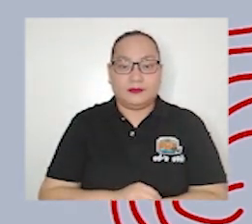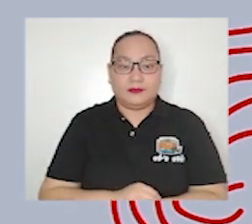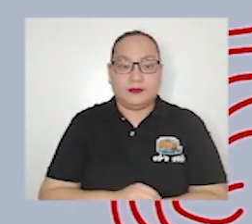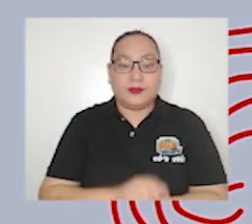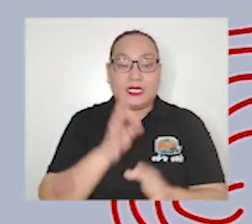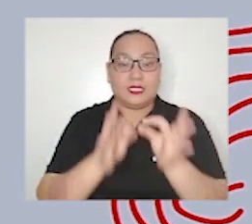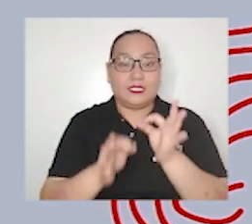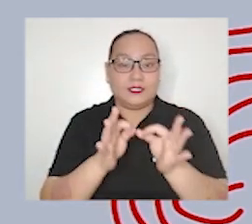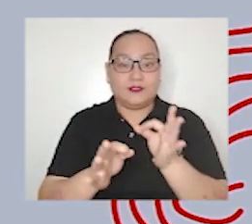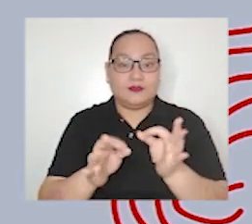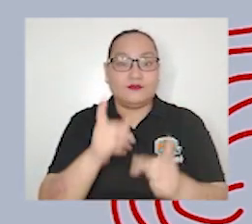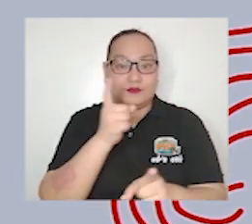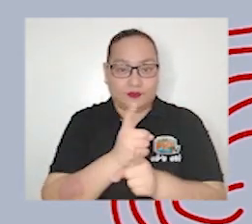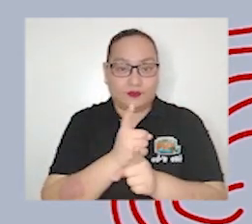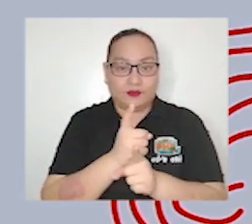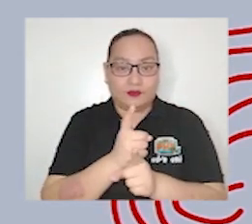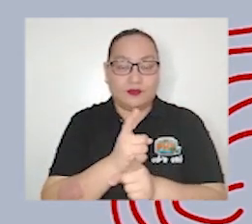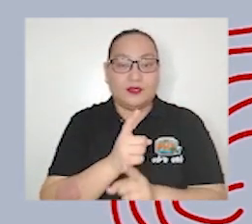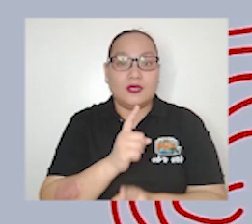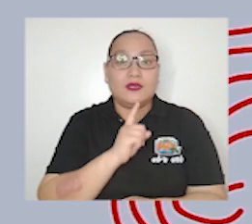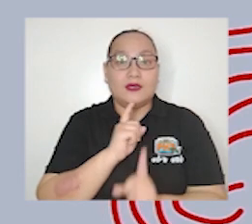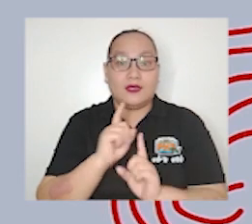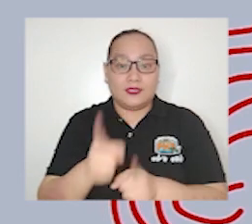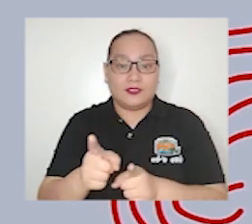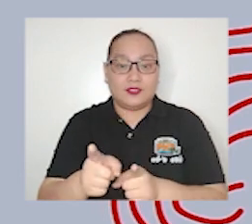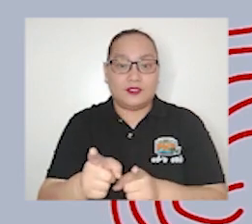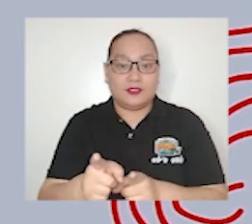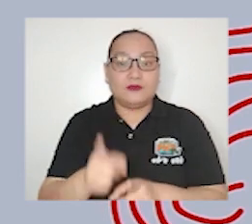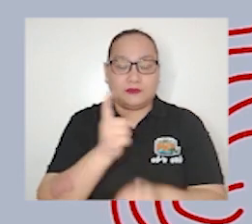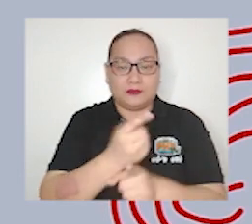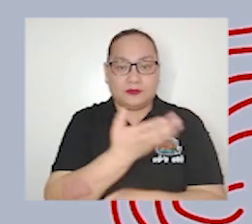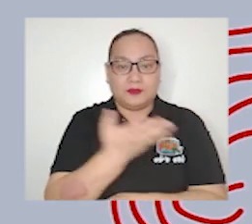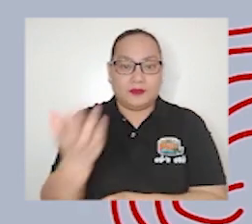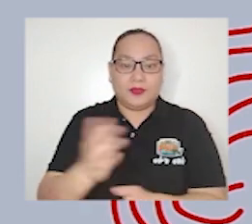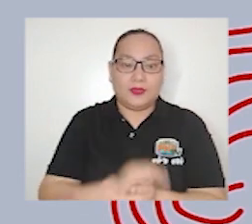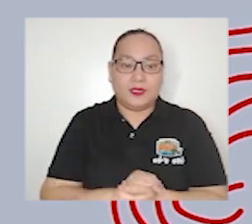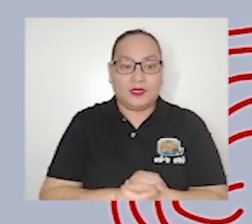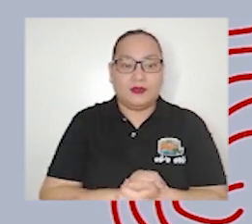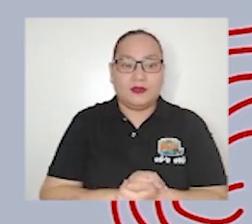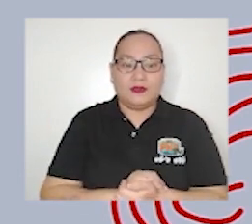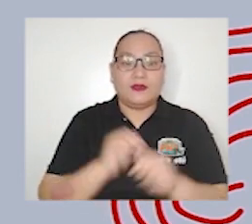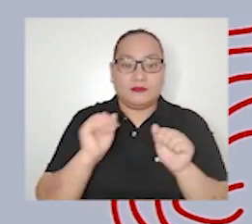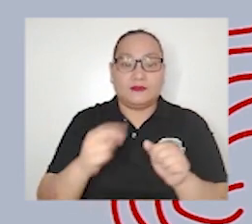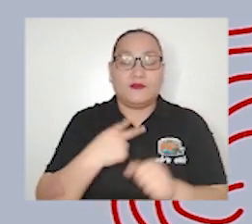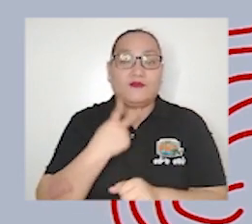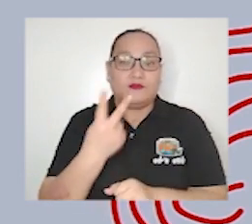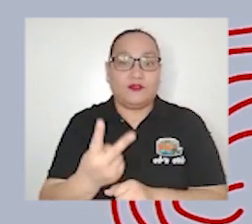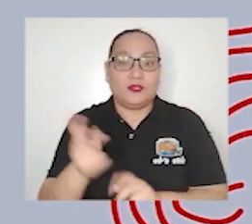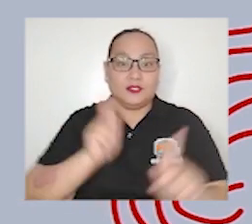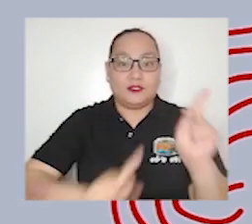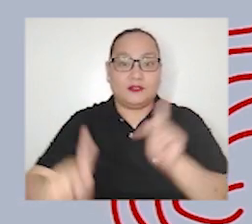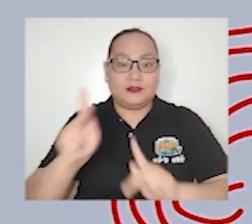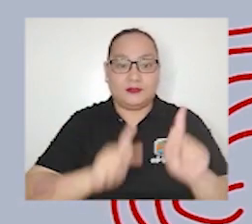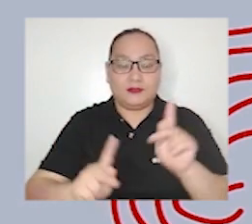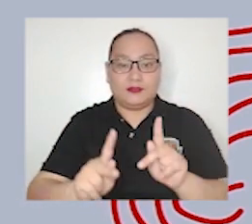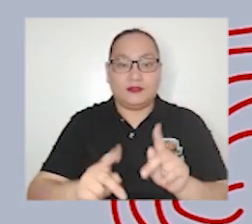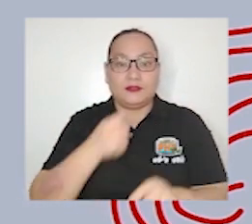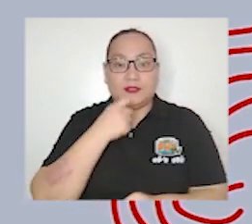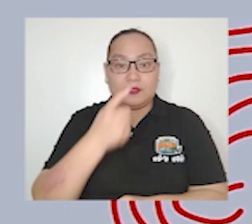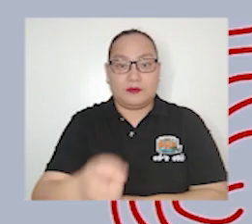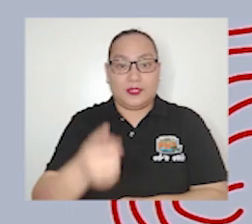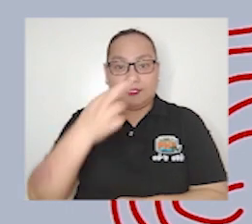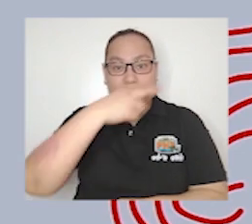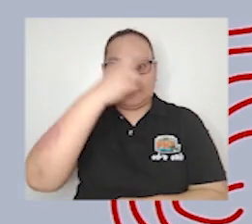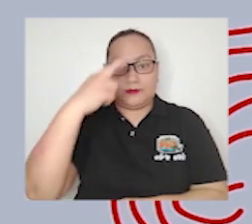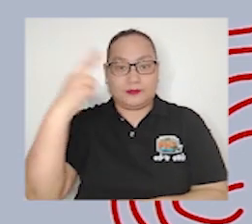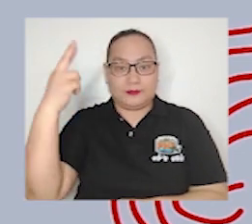if your answer is true then you're correct yes they can be the voice of the people as Dr. Jose Rizal had